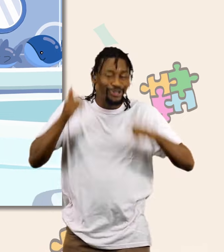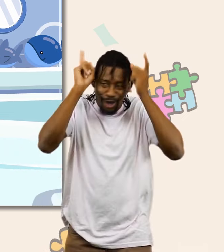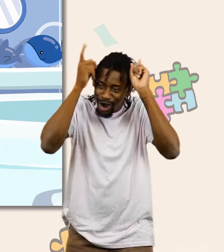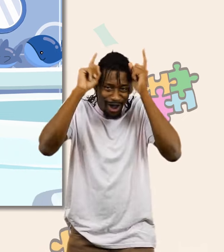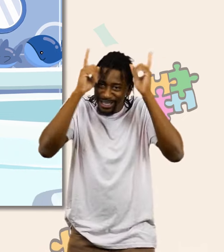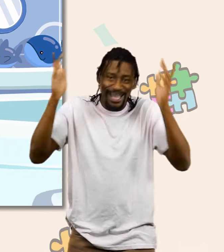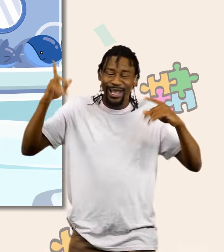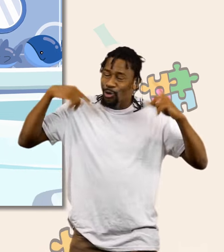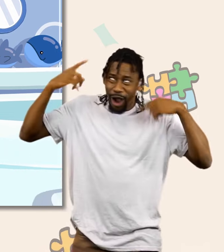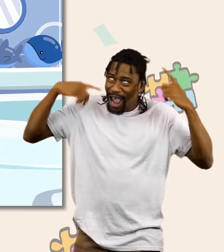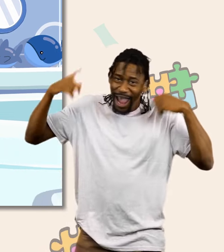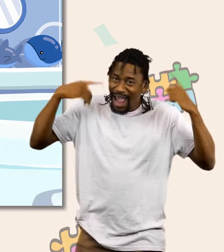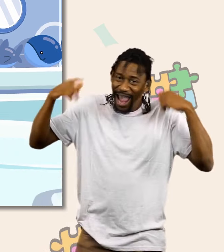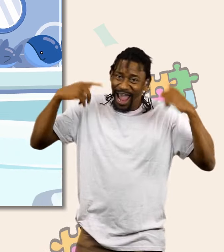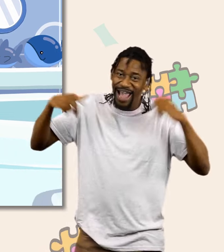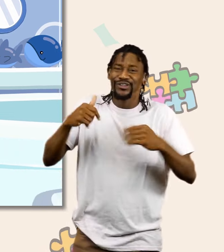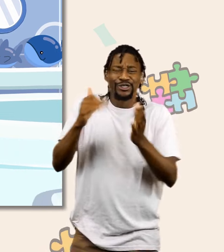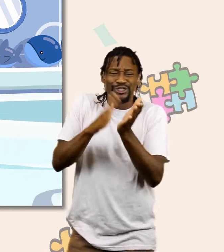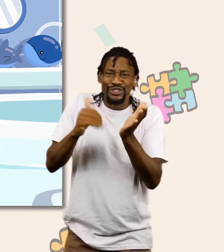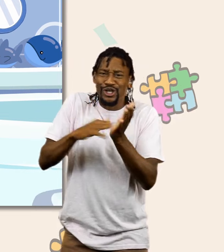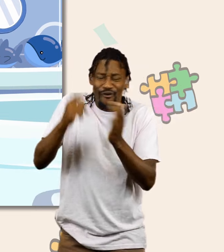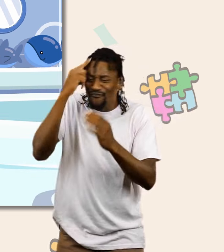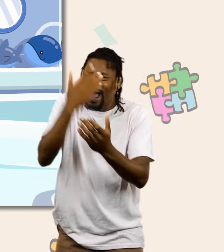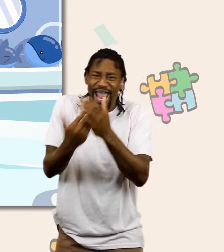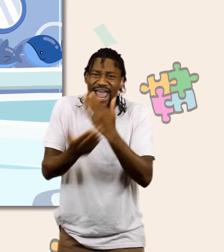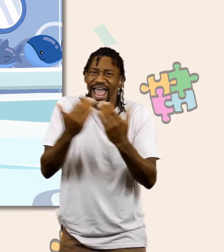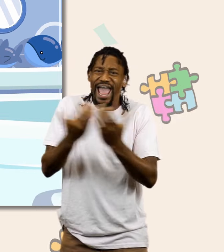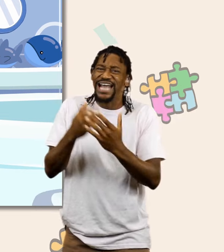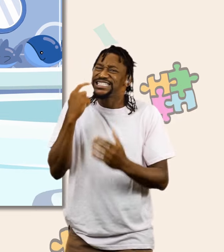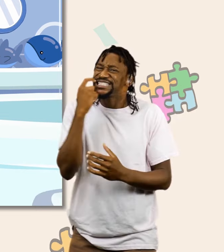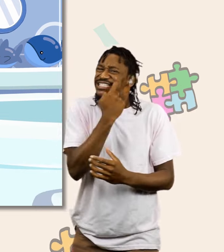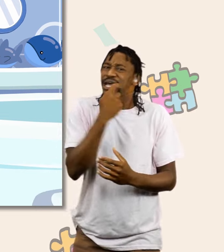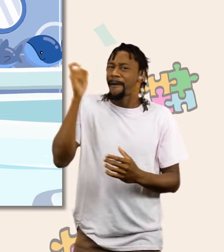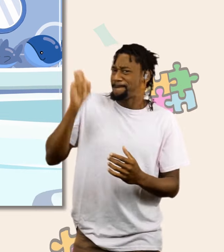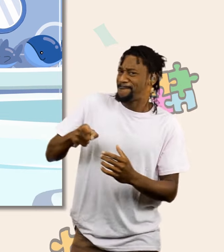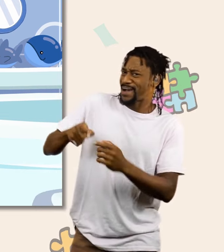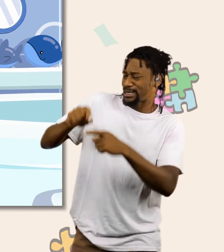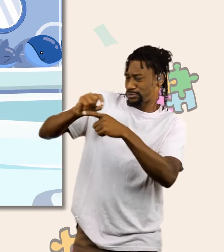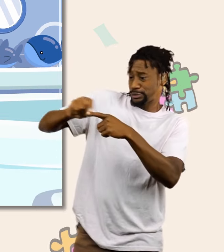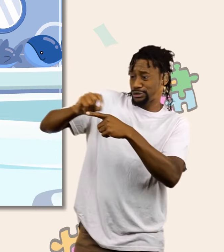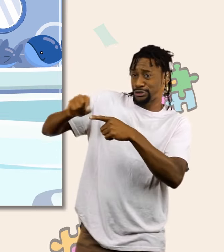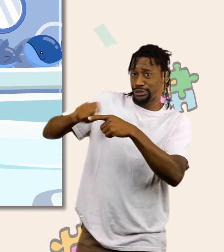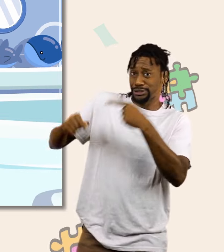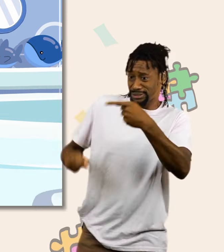Groovy. What a crazy idea. Soap is for hands. Teeth are washed with toothpaste.